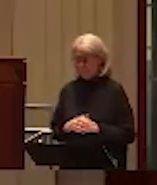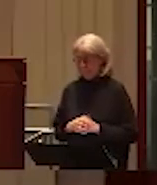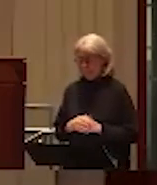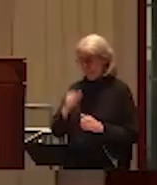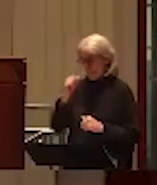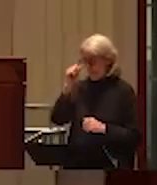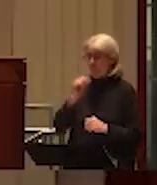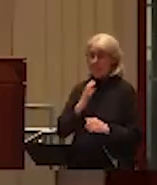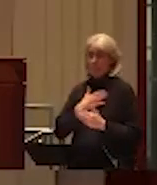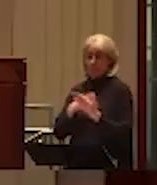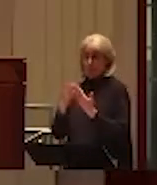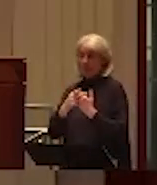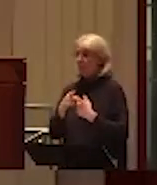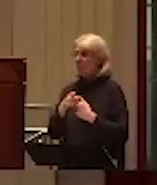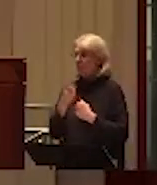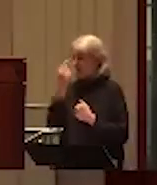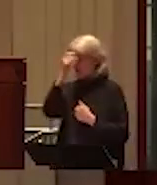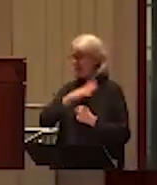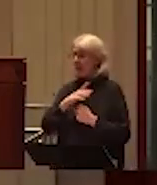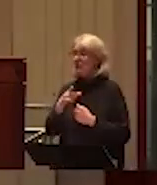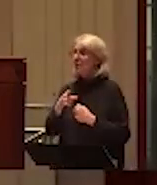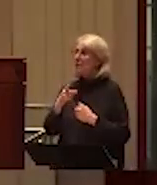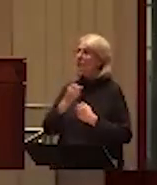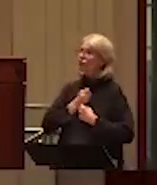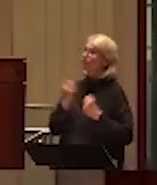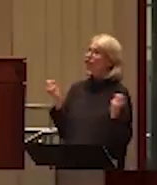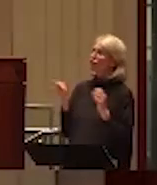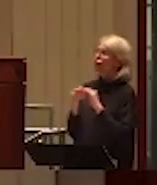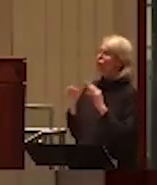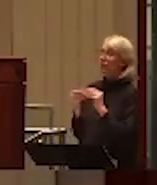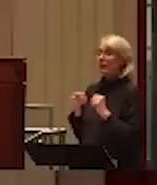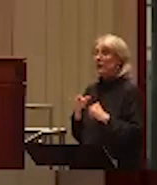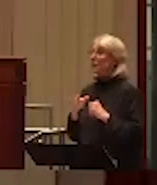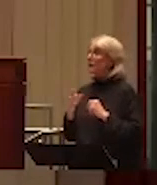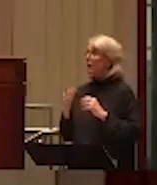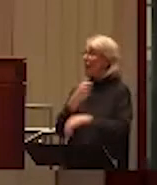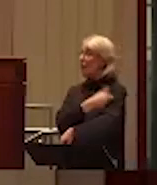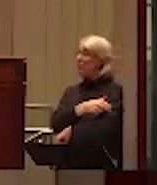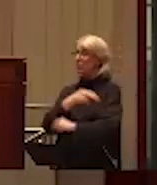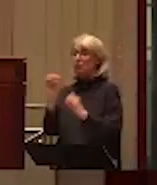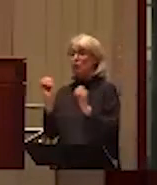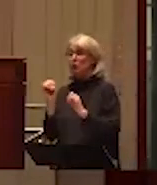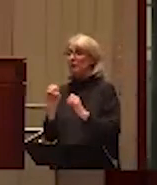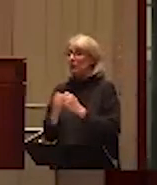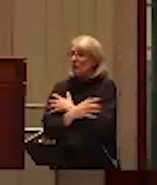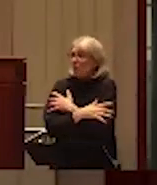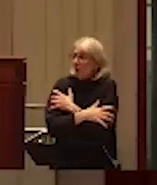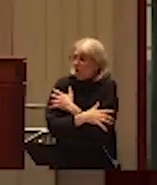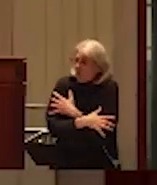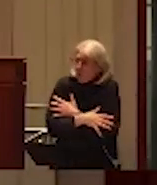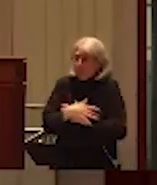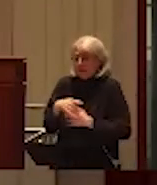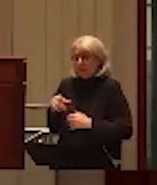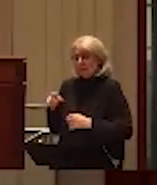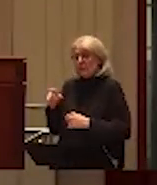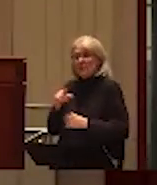the men in our programs told this story kind of about himself, if you will. He went to the emergency room of the hospital because of injuries that he had suffered at the hands of